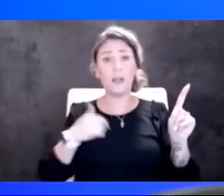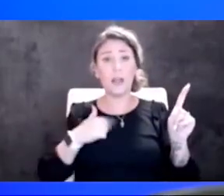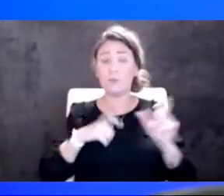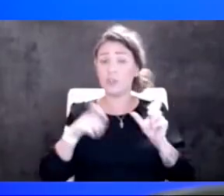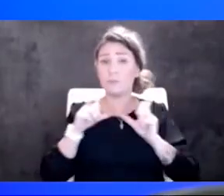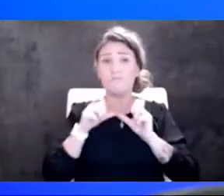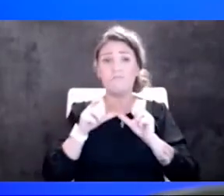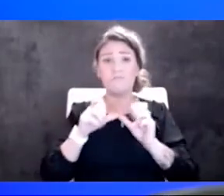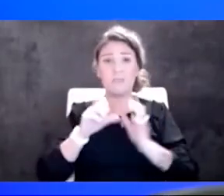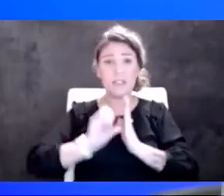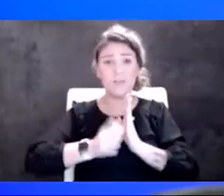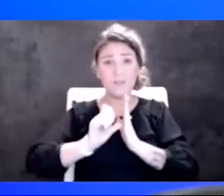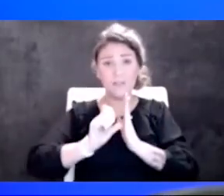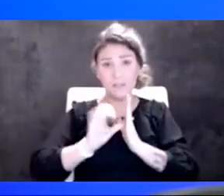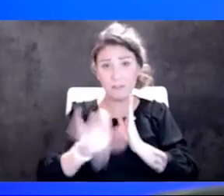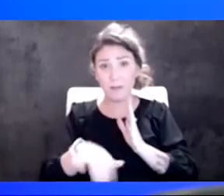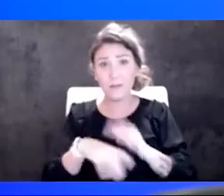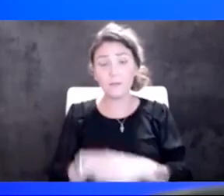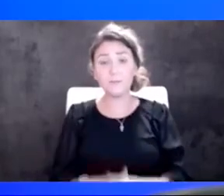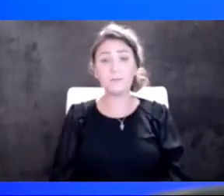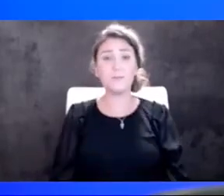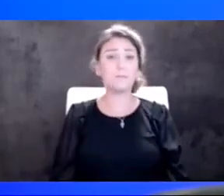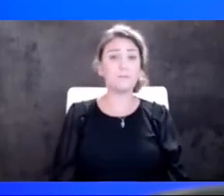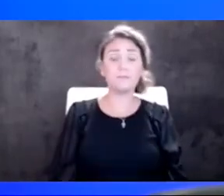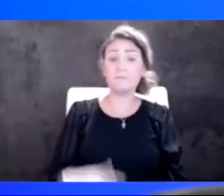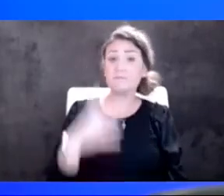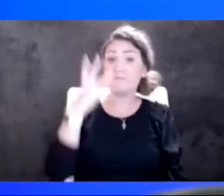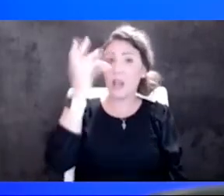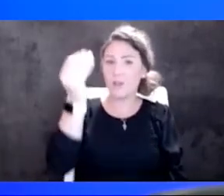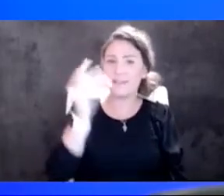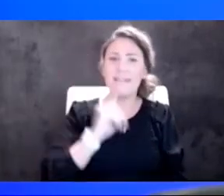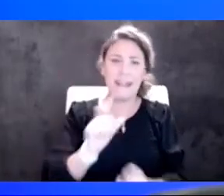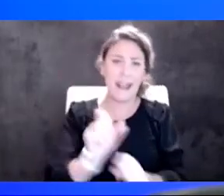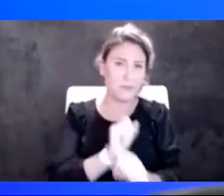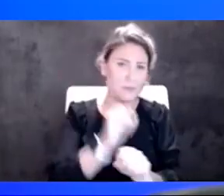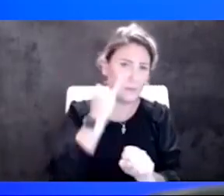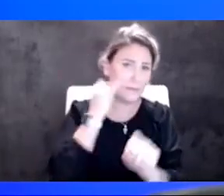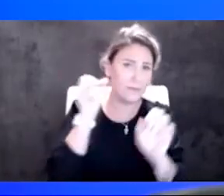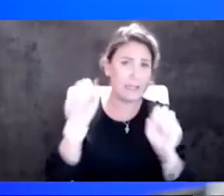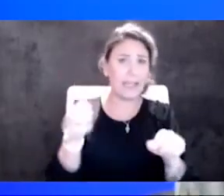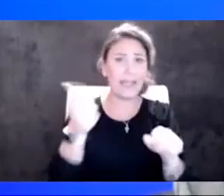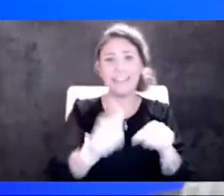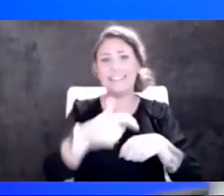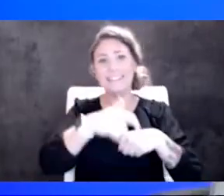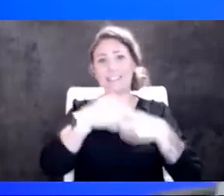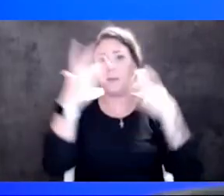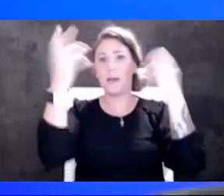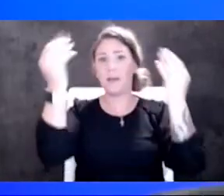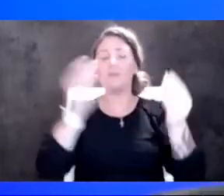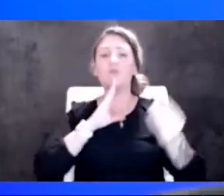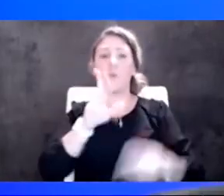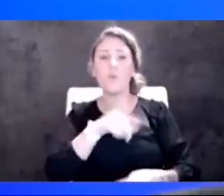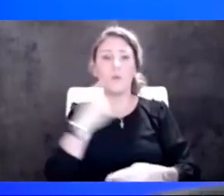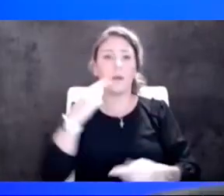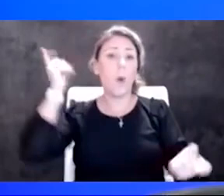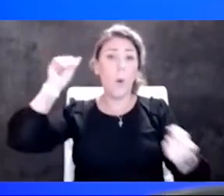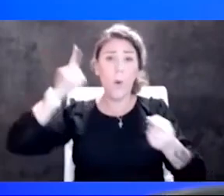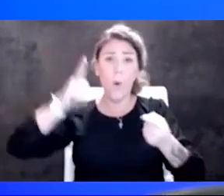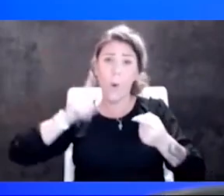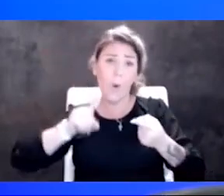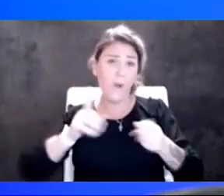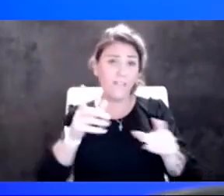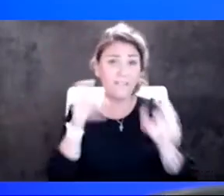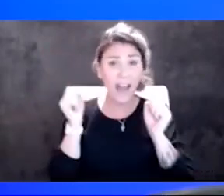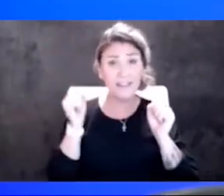that. Outside, absolutely. Any bit you can spend outside puts your risk way down real quick. So keep